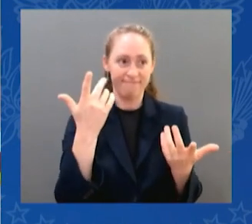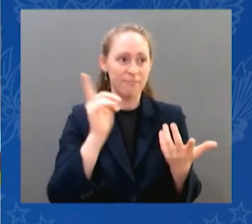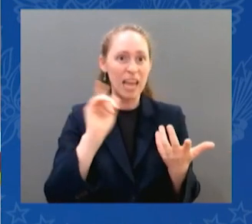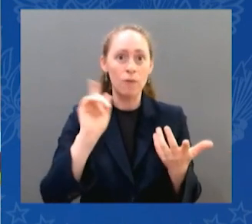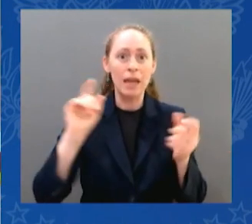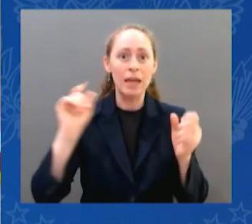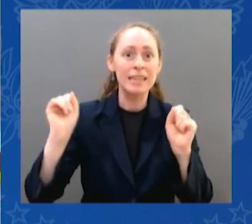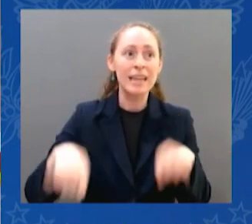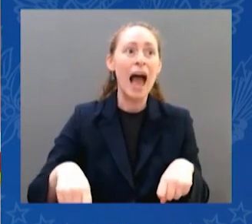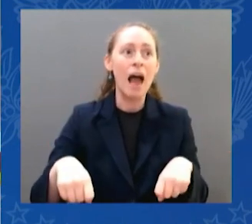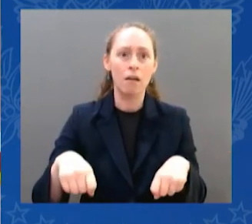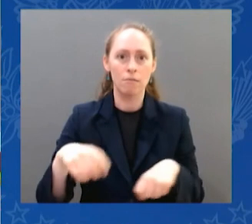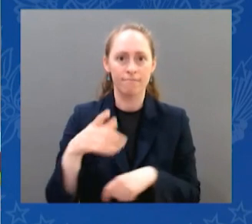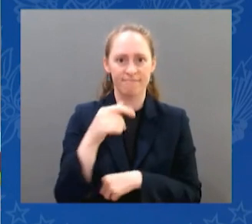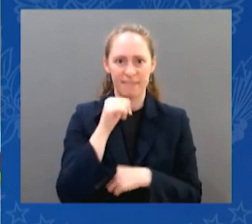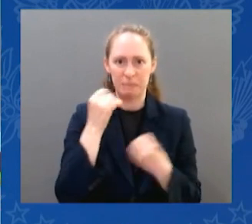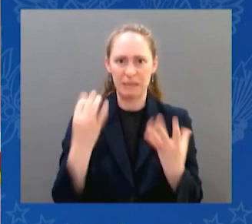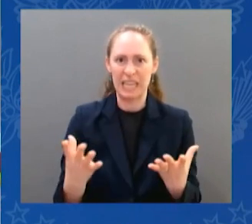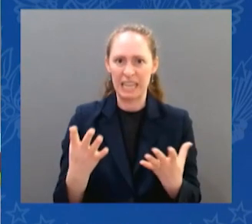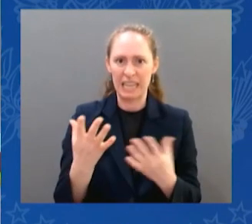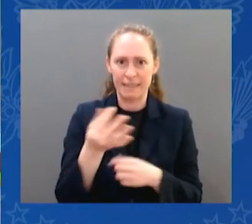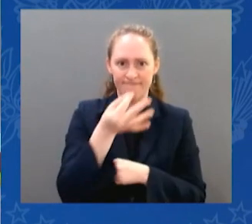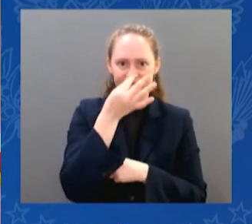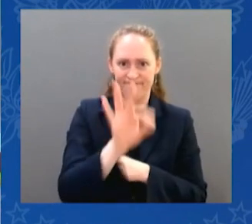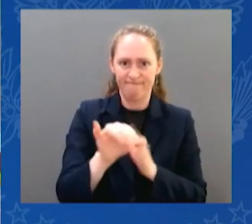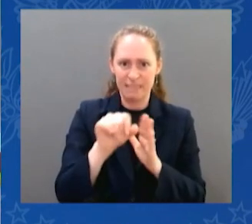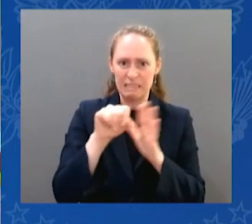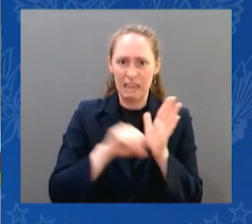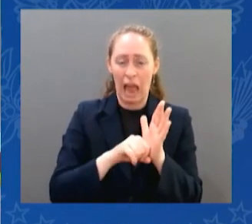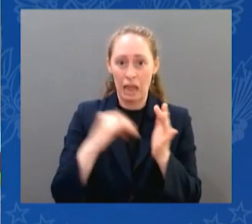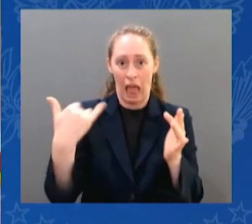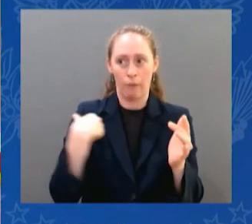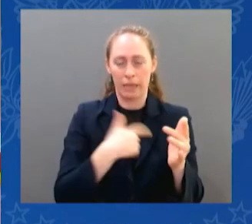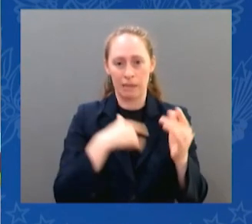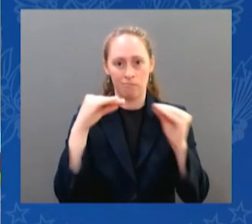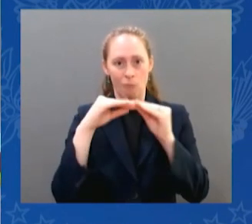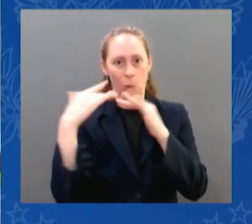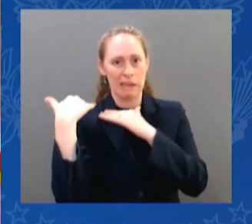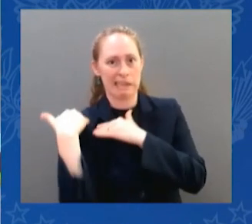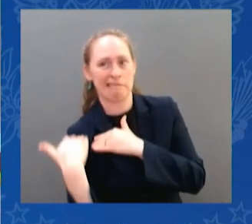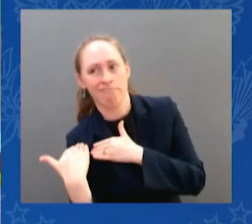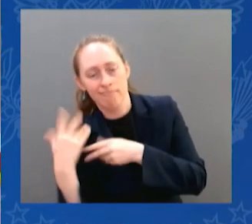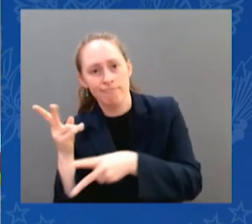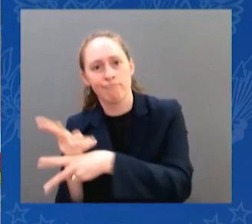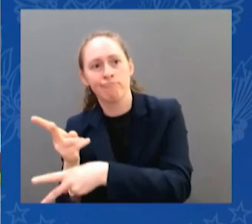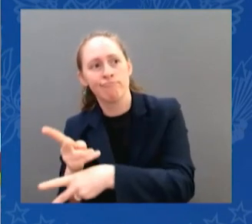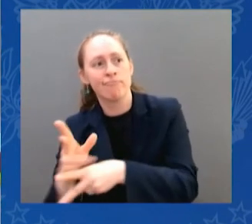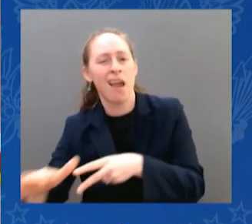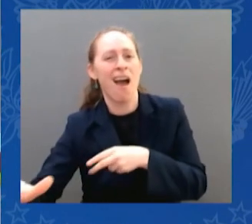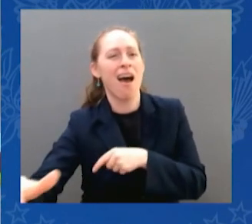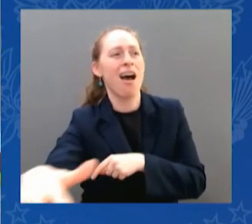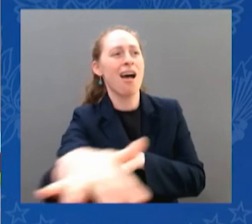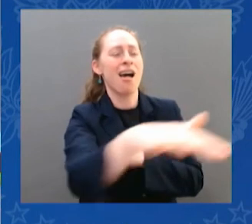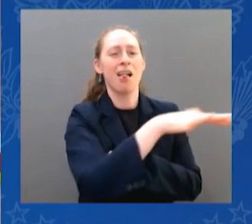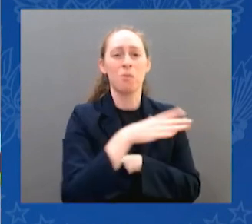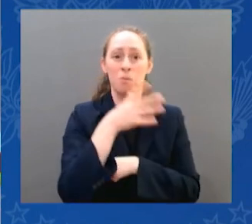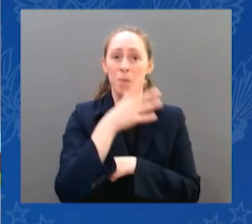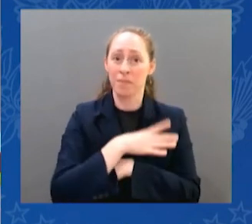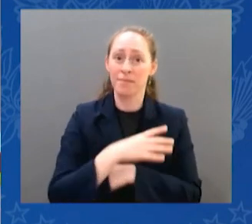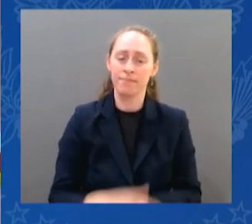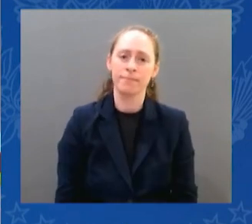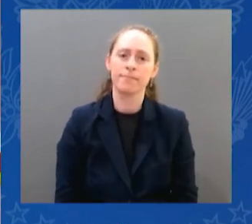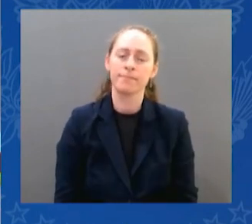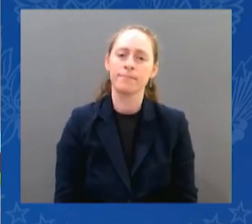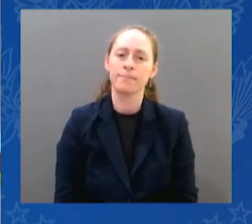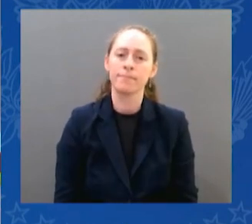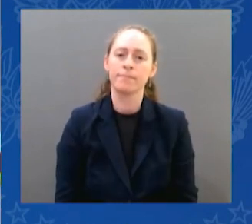believe, as you do, Mr. President, that what's available to New Yorkers and the other enlightened states should be available to all Americans